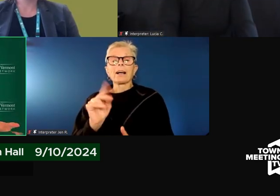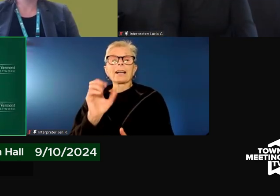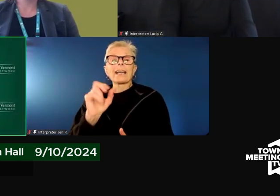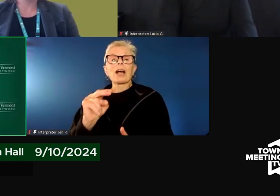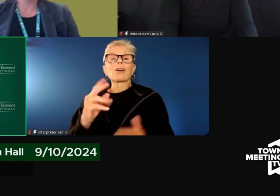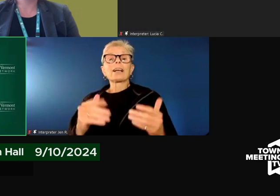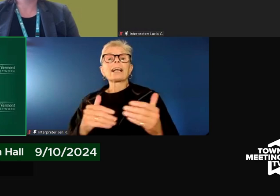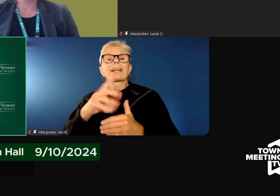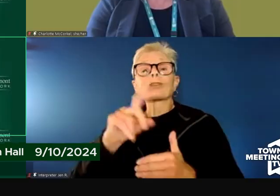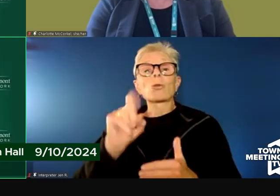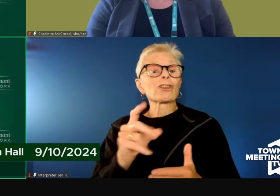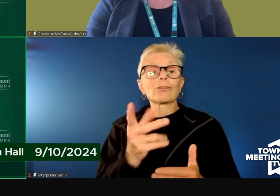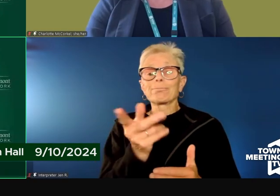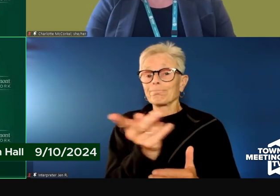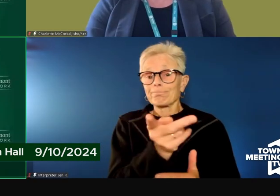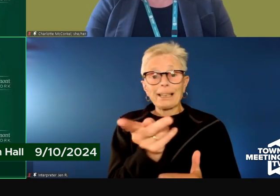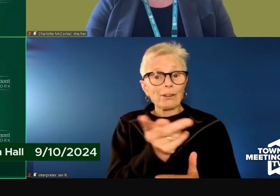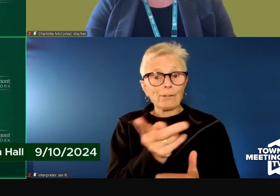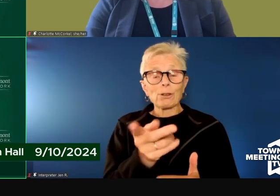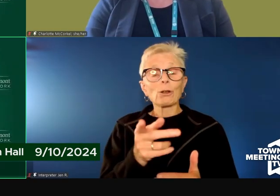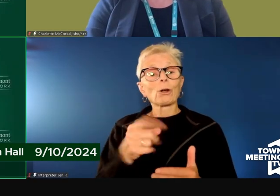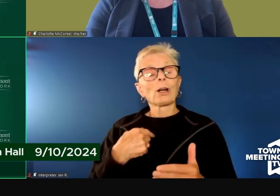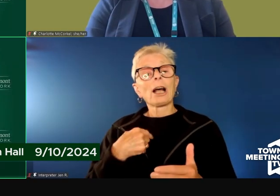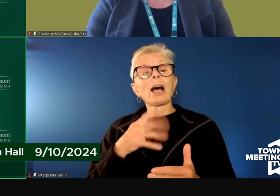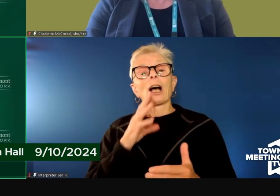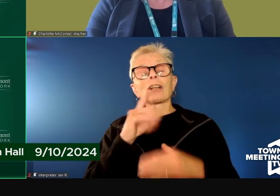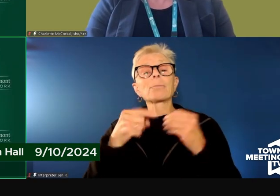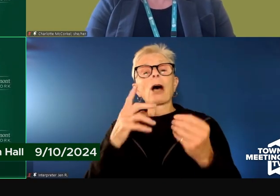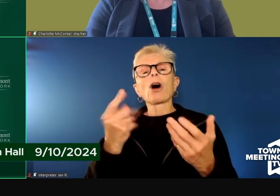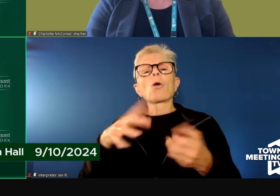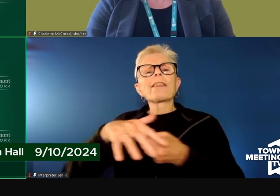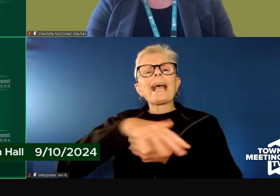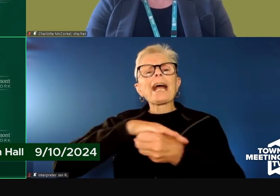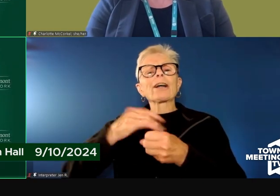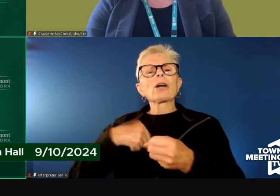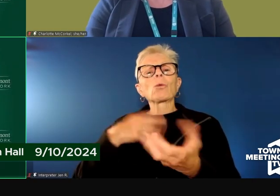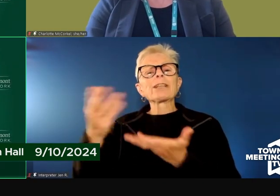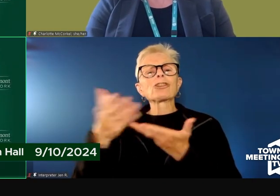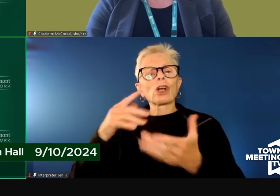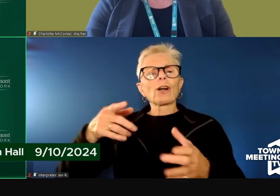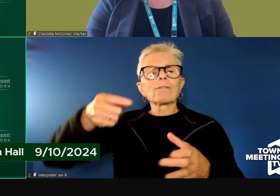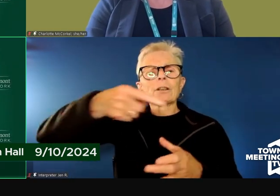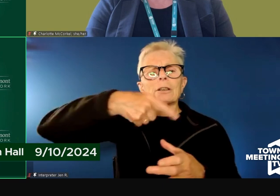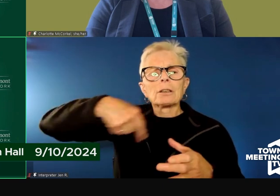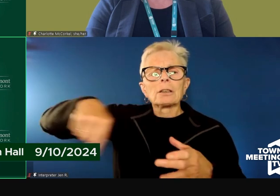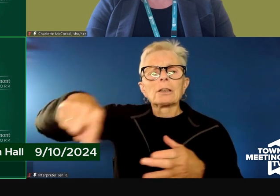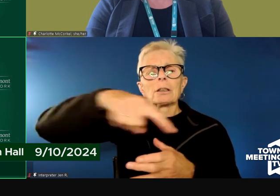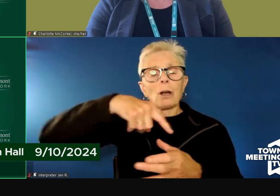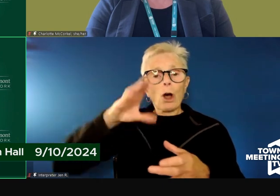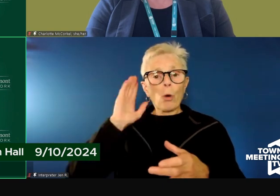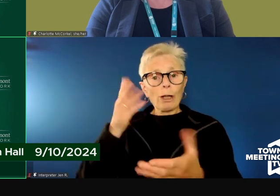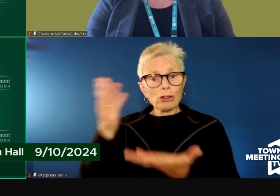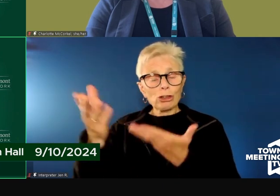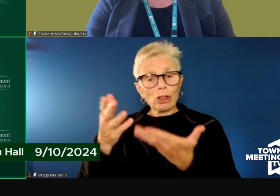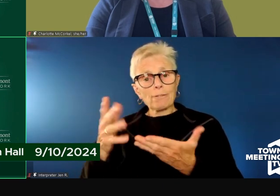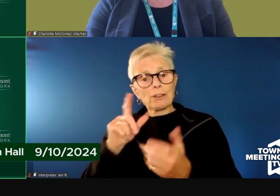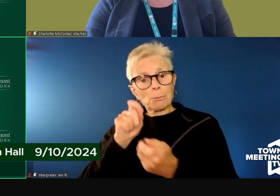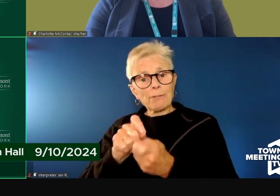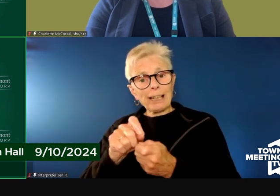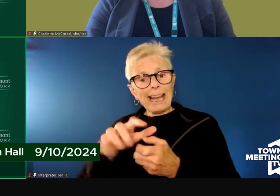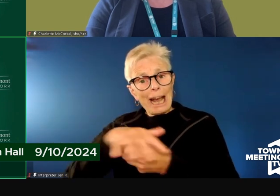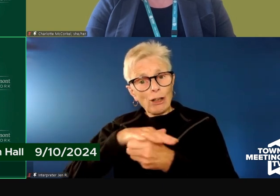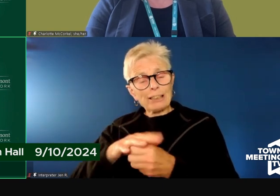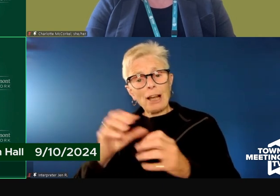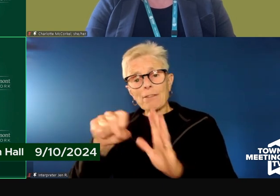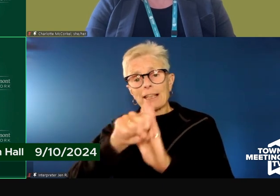think could go Maureen or Charlotte is about our catchment area. We have, the question is, will this serve certain parts of the state or will it